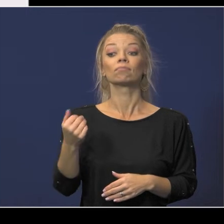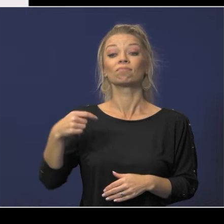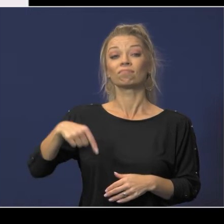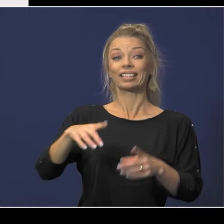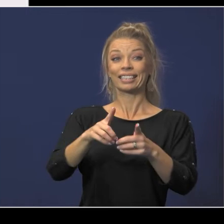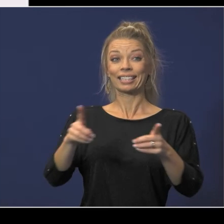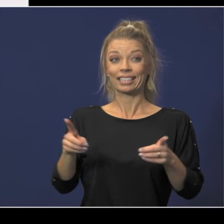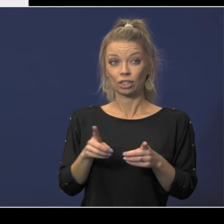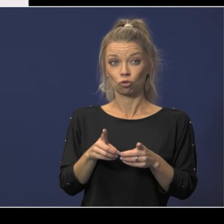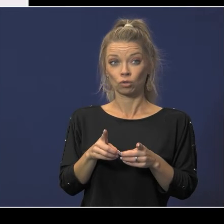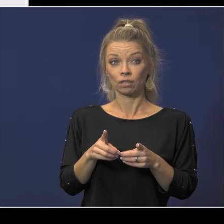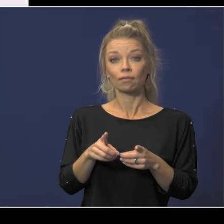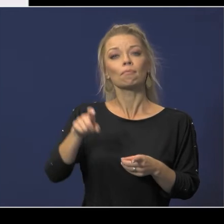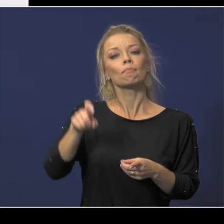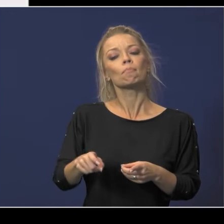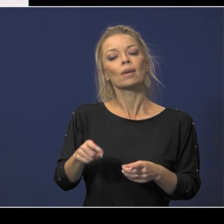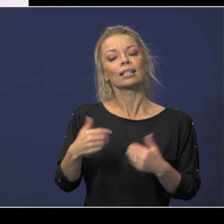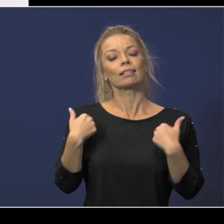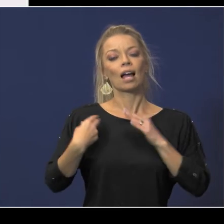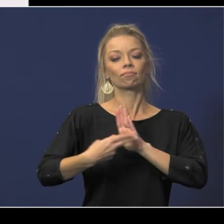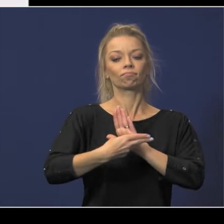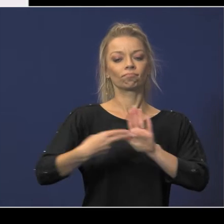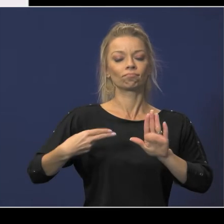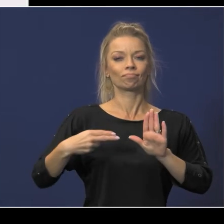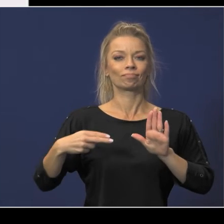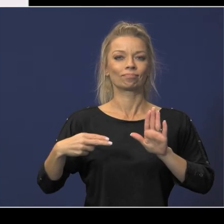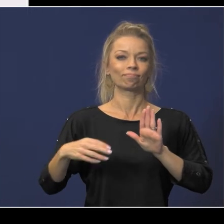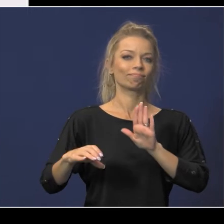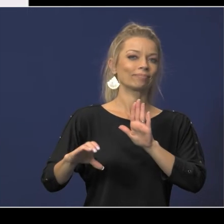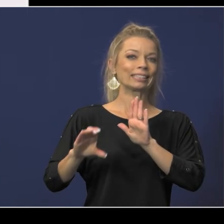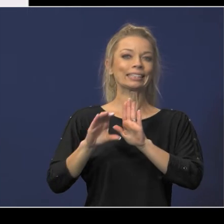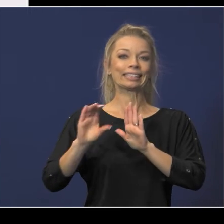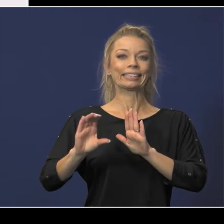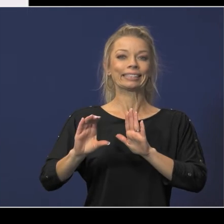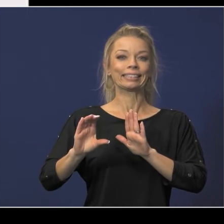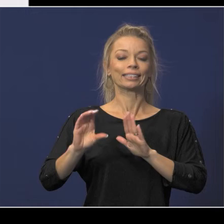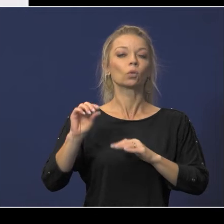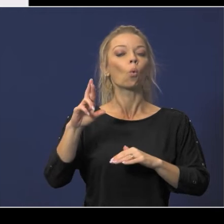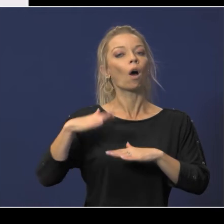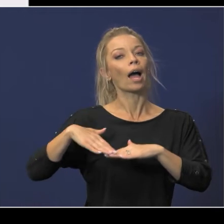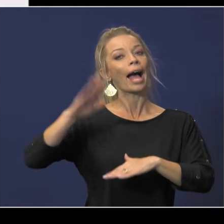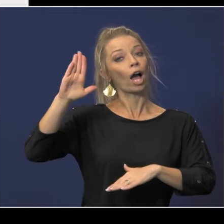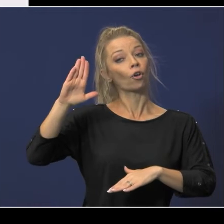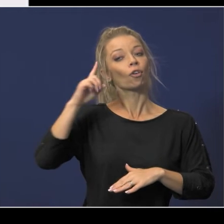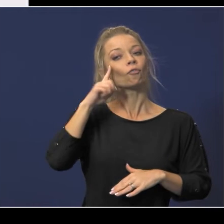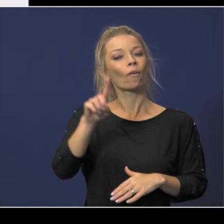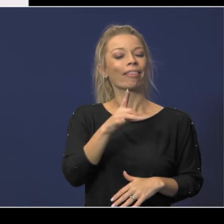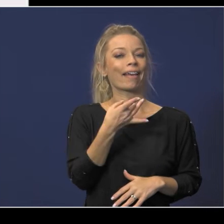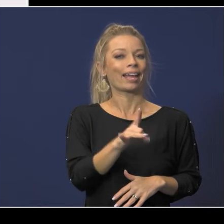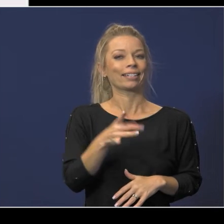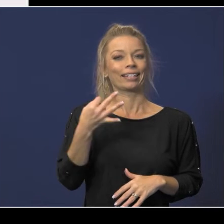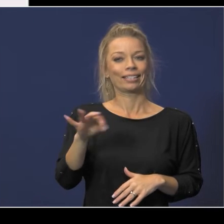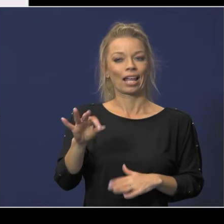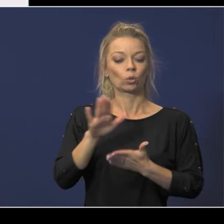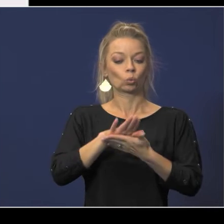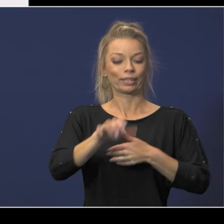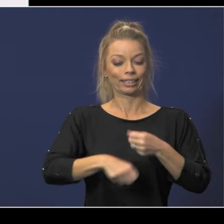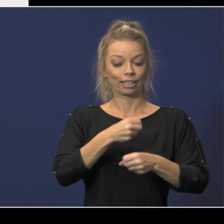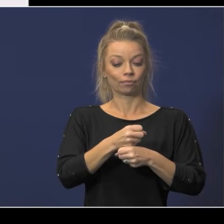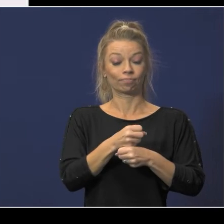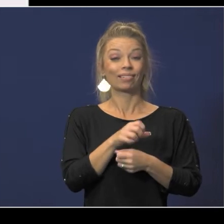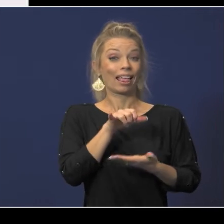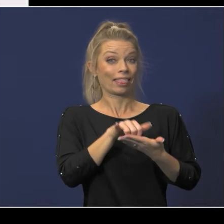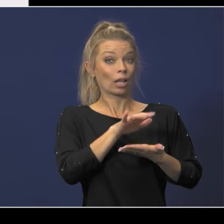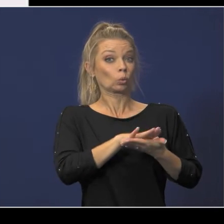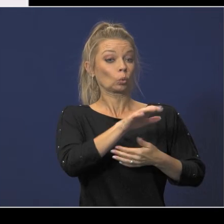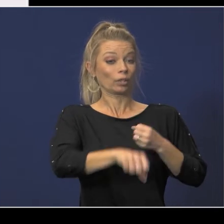must have received a rating of a c or higher in the 18 19 school year you may recall that during that school